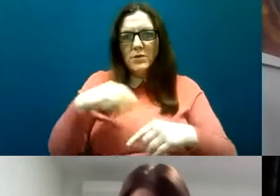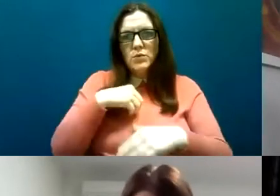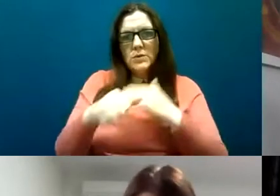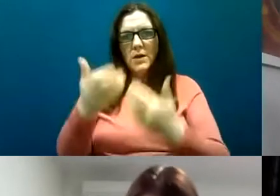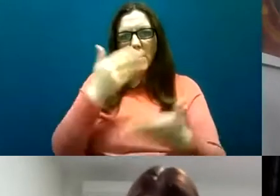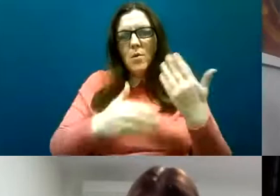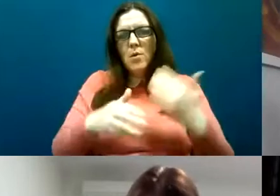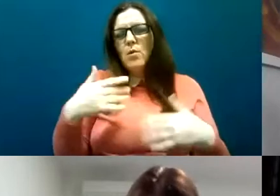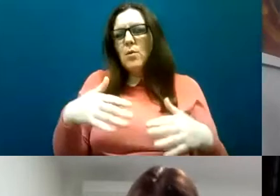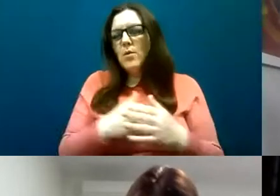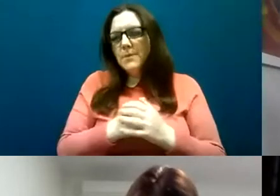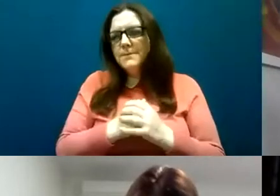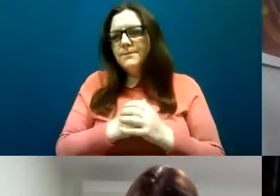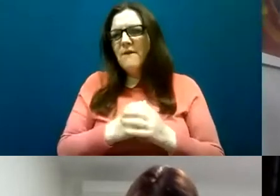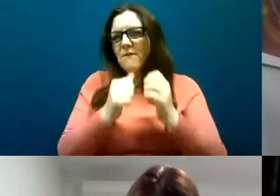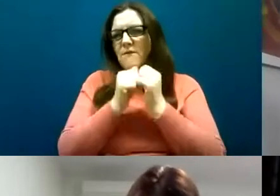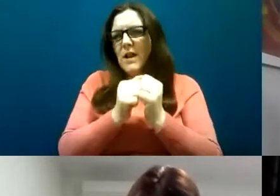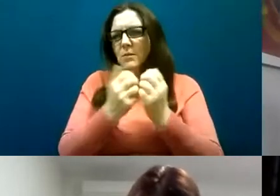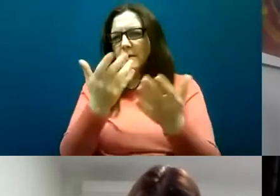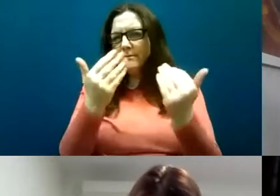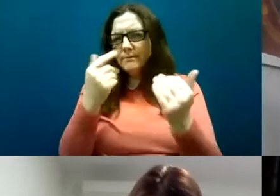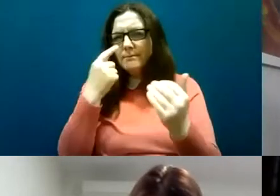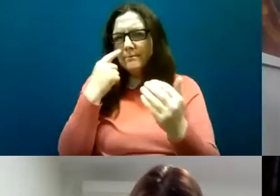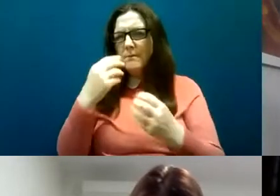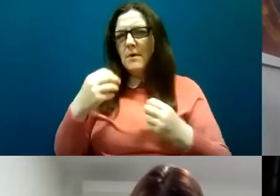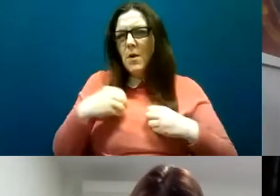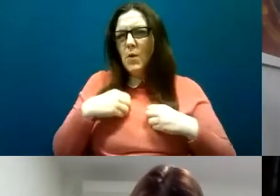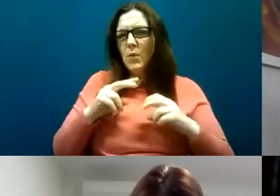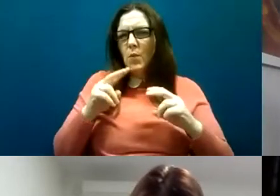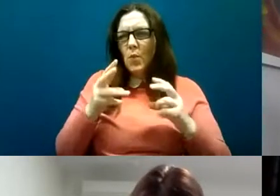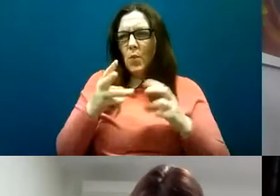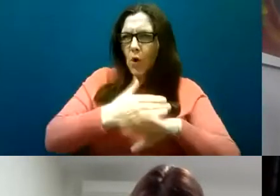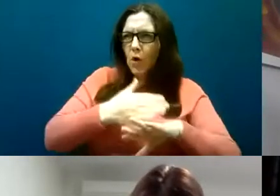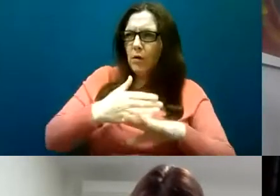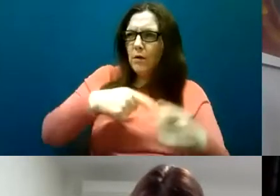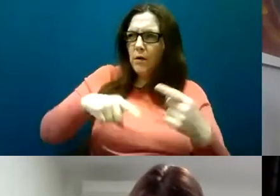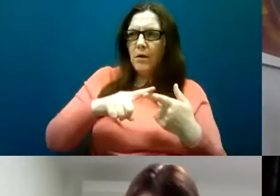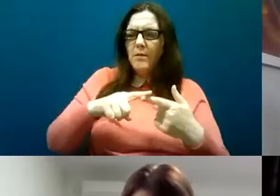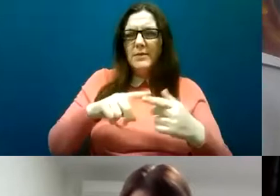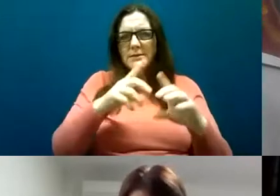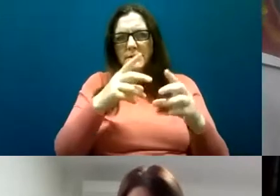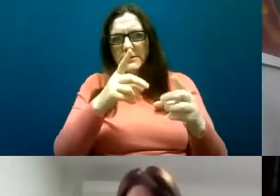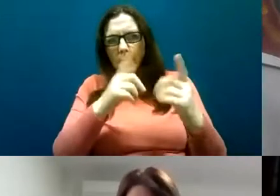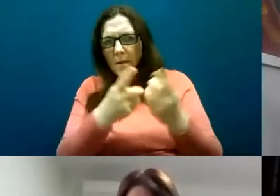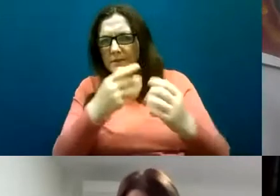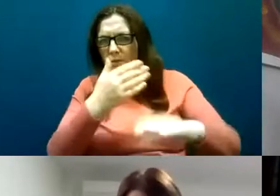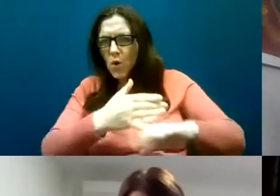gives I think a very valuable input into my own work into the work of the department in policy terms